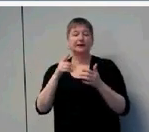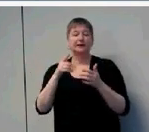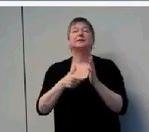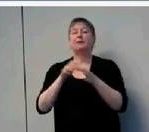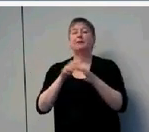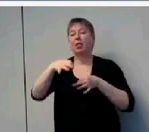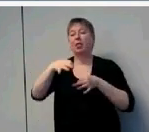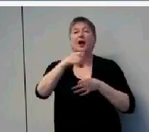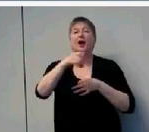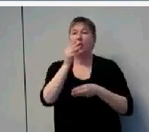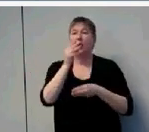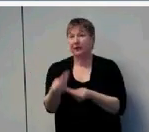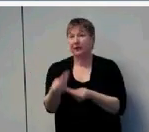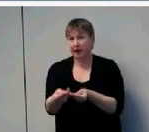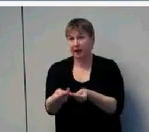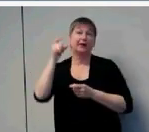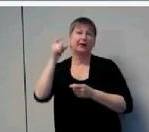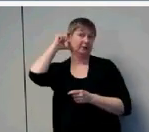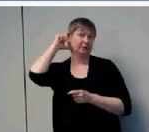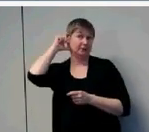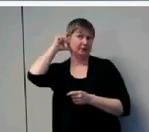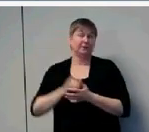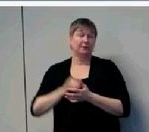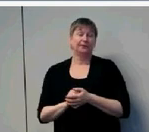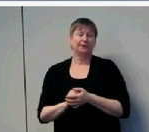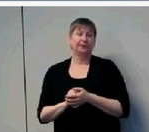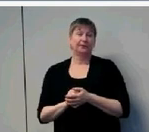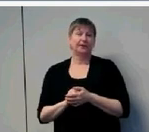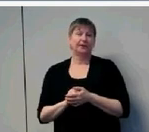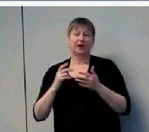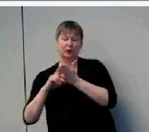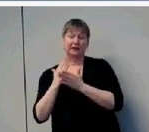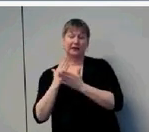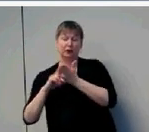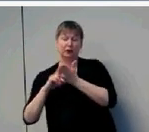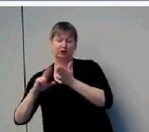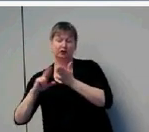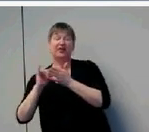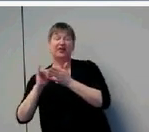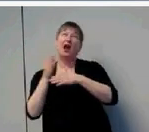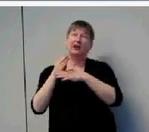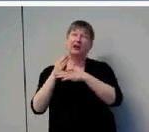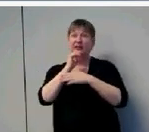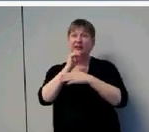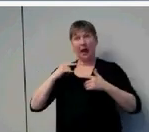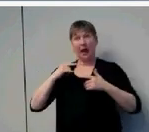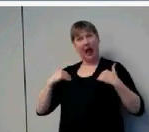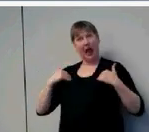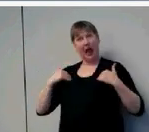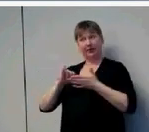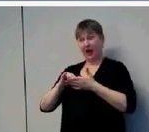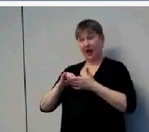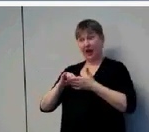research articles say that the average age of fitting is 6 to 11 months. So there is a period